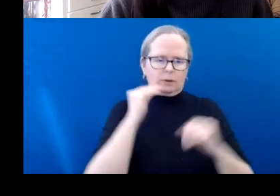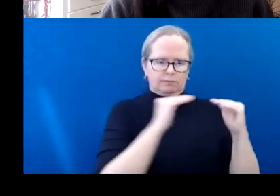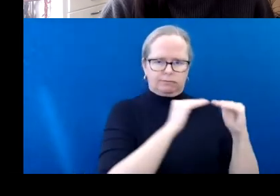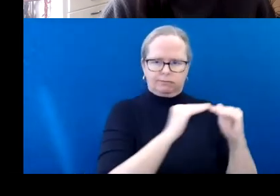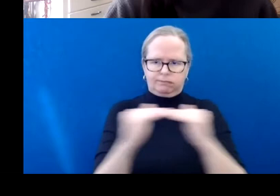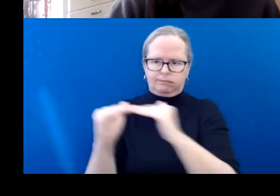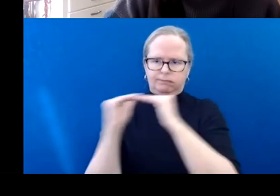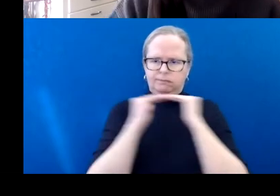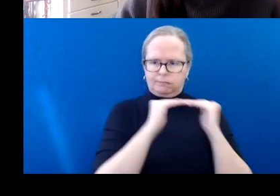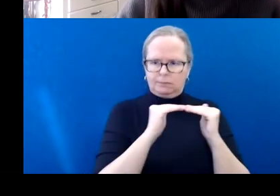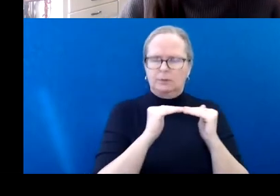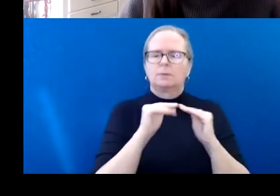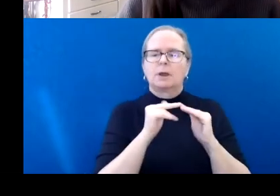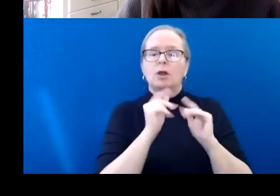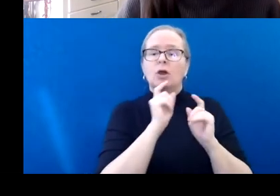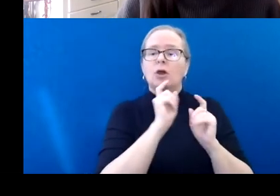of Calgary.